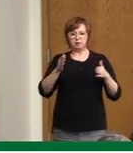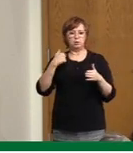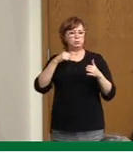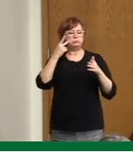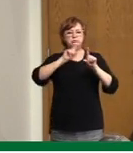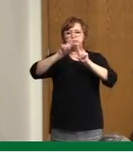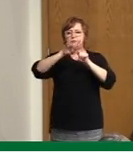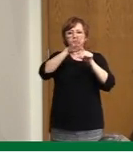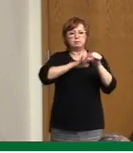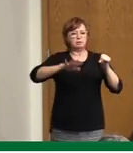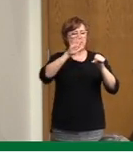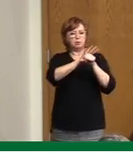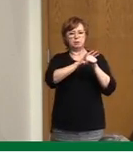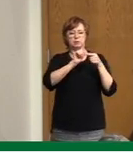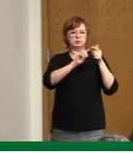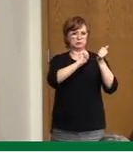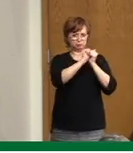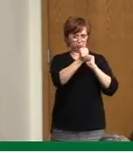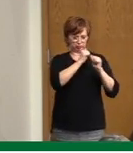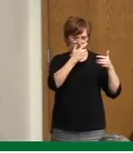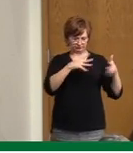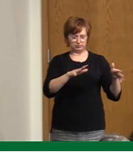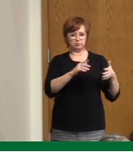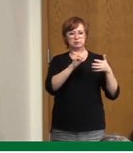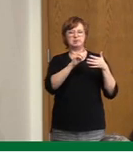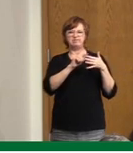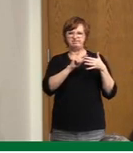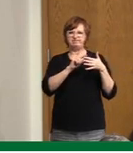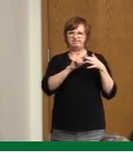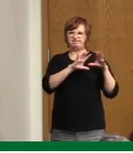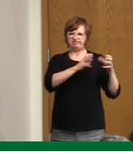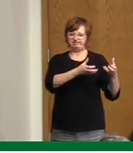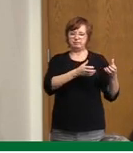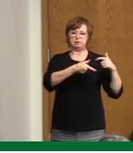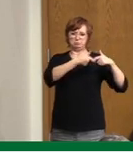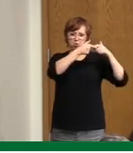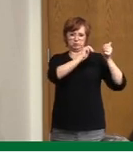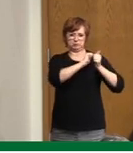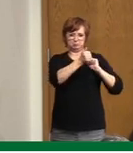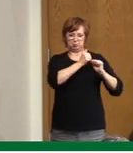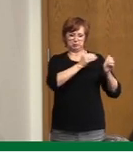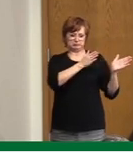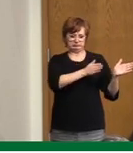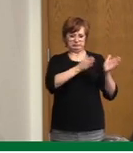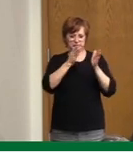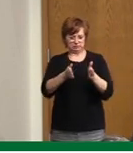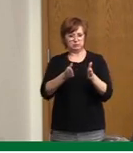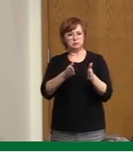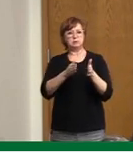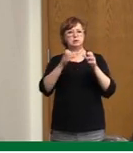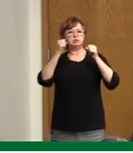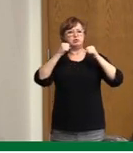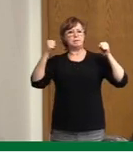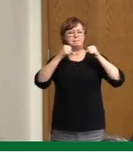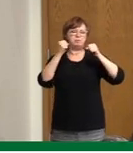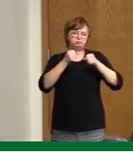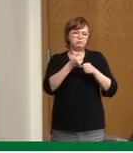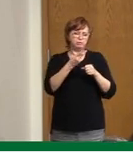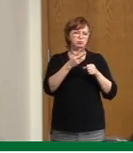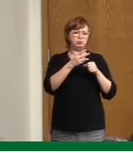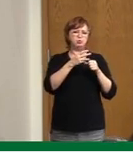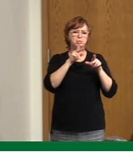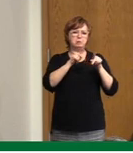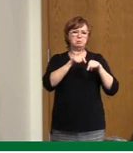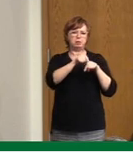Obviously, we were seeing many outbreaks in sports teams, and that currently has been paused. We have seen a few outbreaks in gyms. We have seen a few in